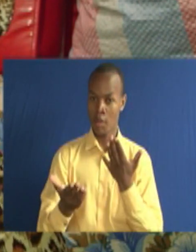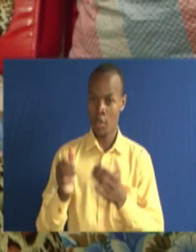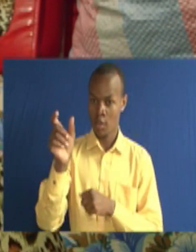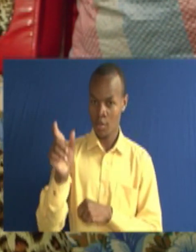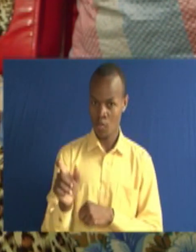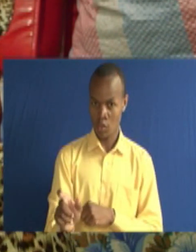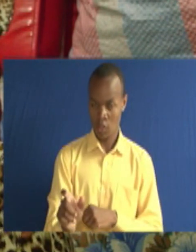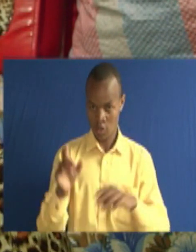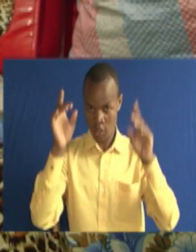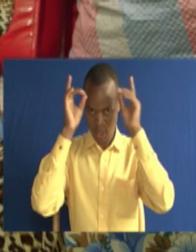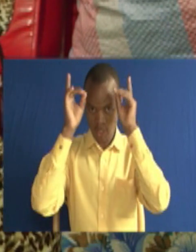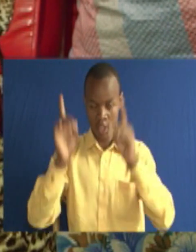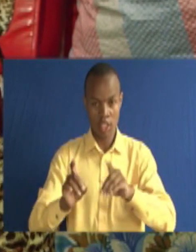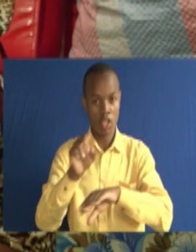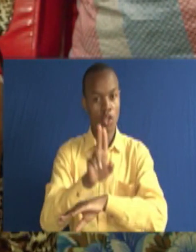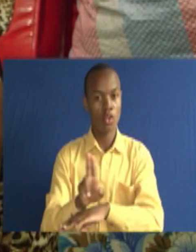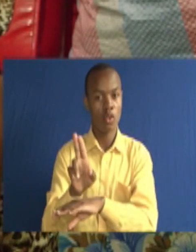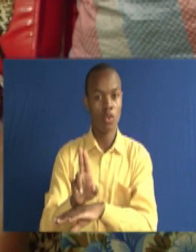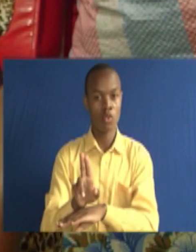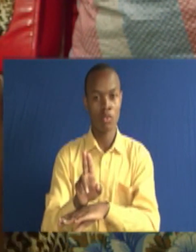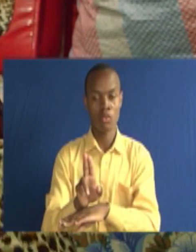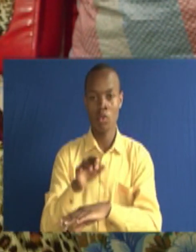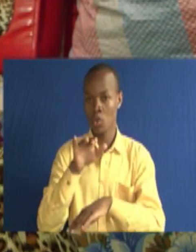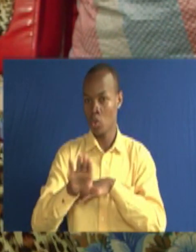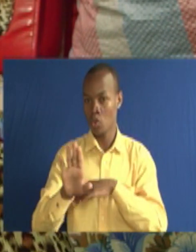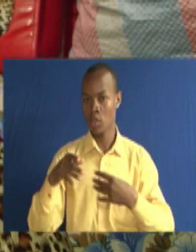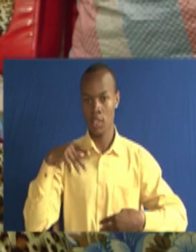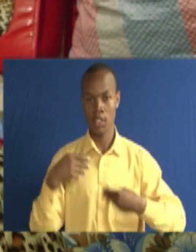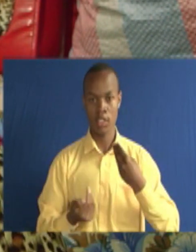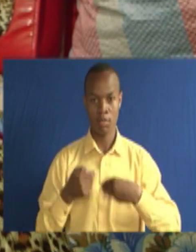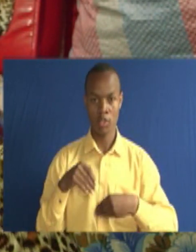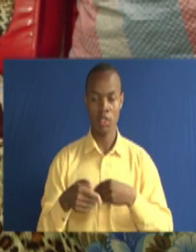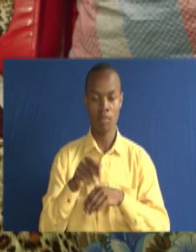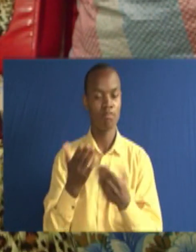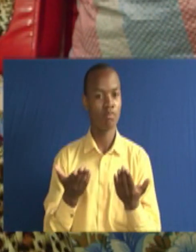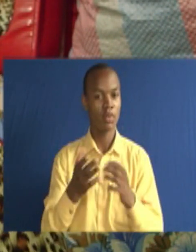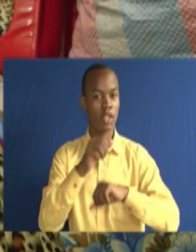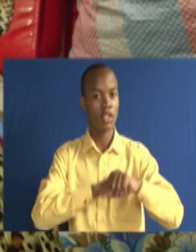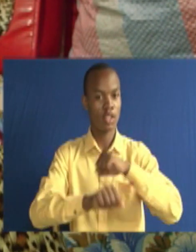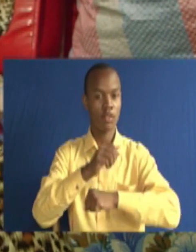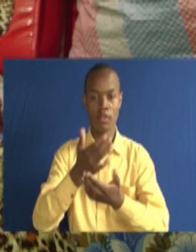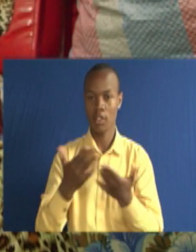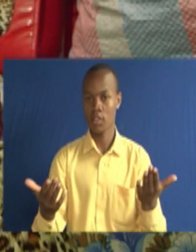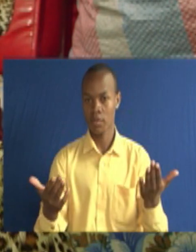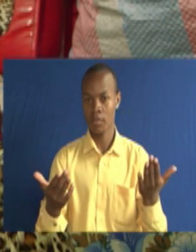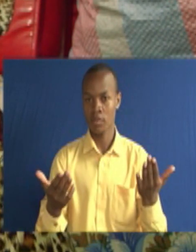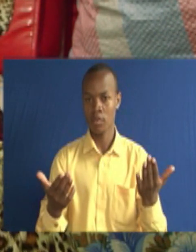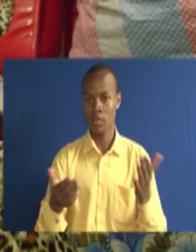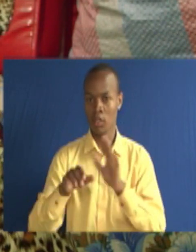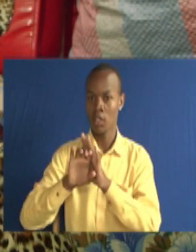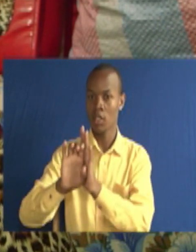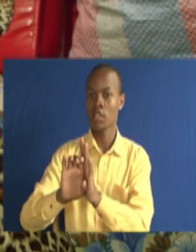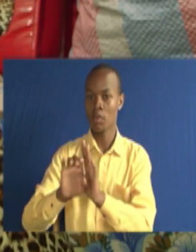yangu kufanya tu chochote, yani akanihudi kama kwa